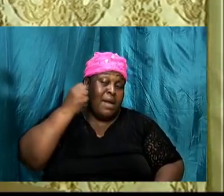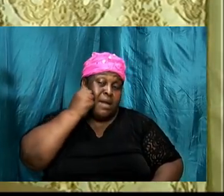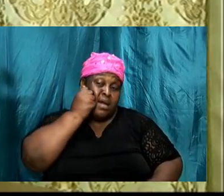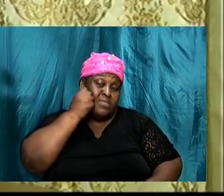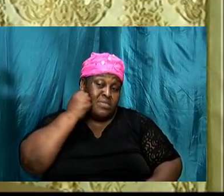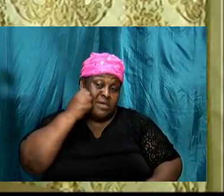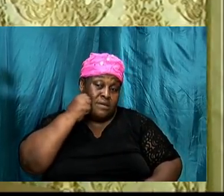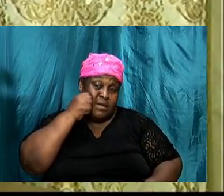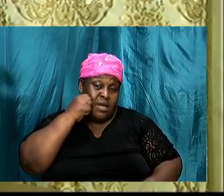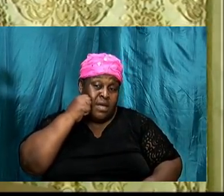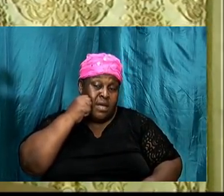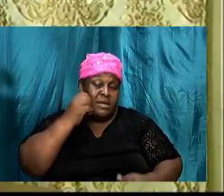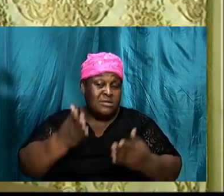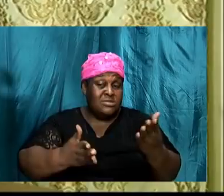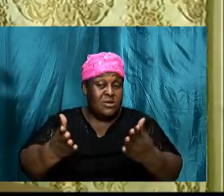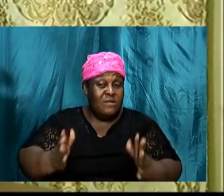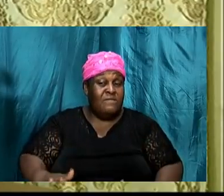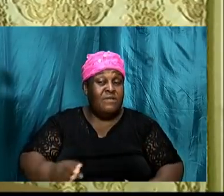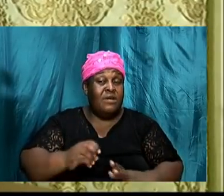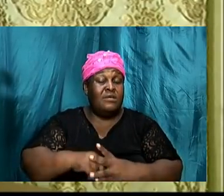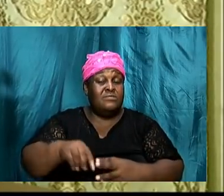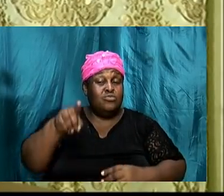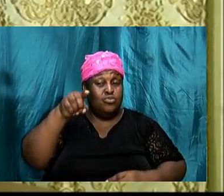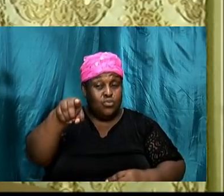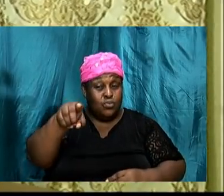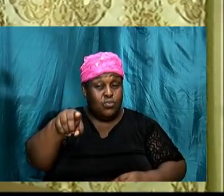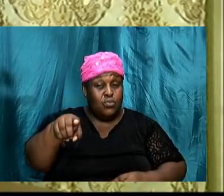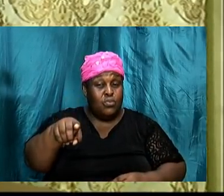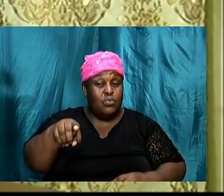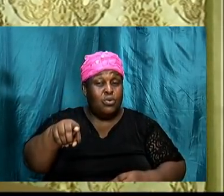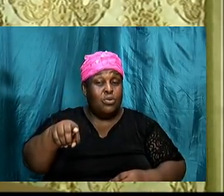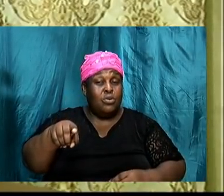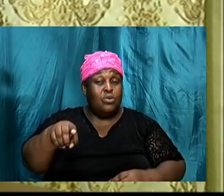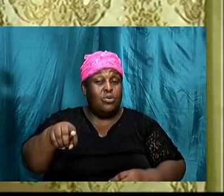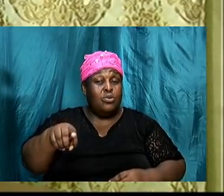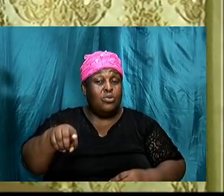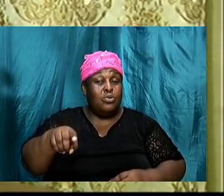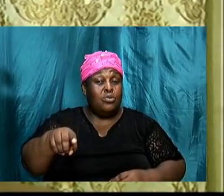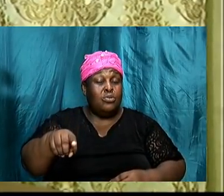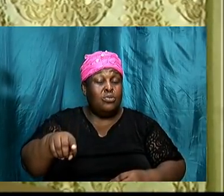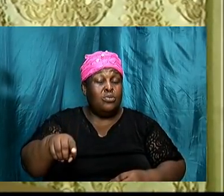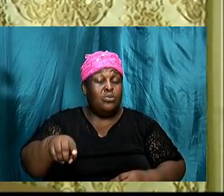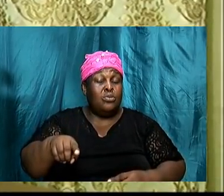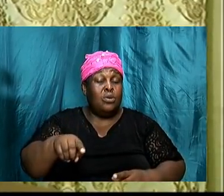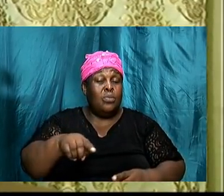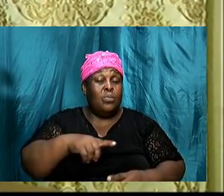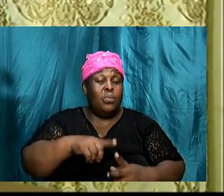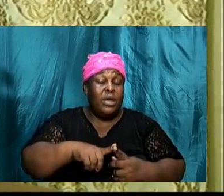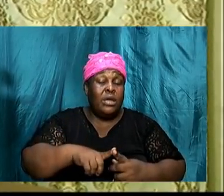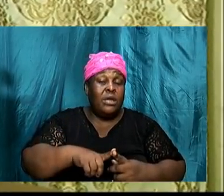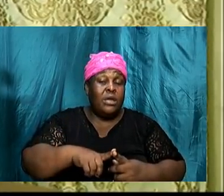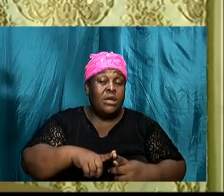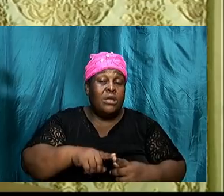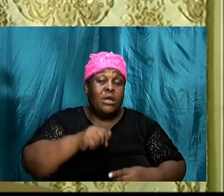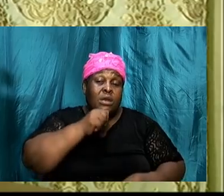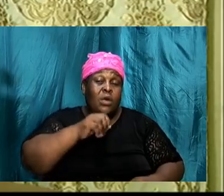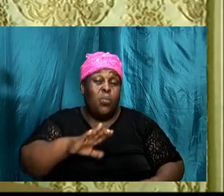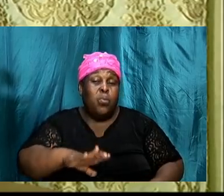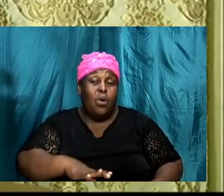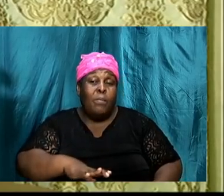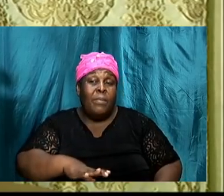she had conceived verse five still you know I was